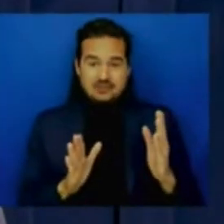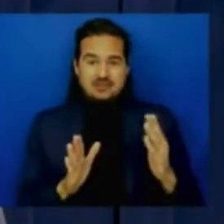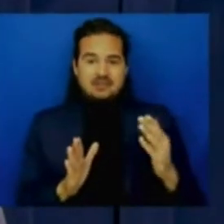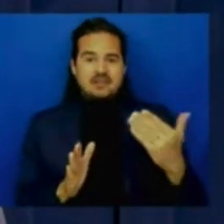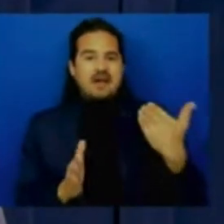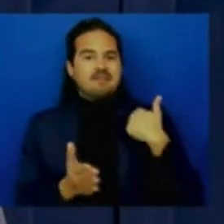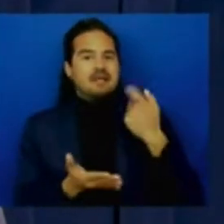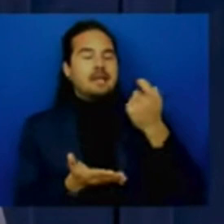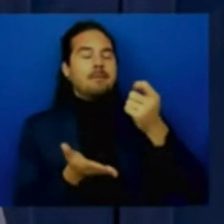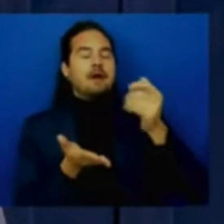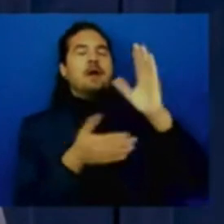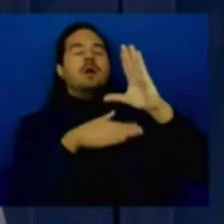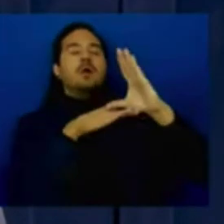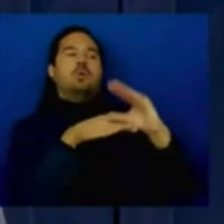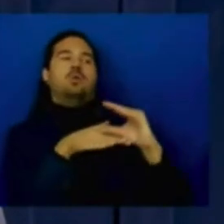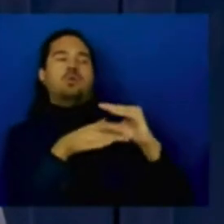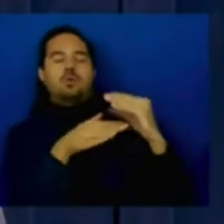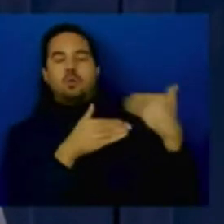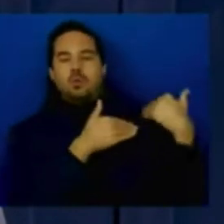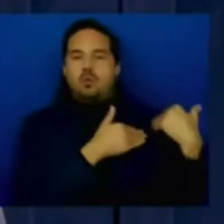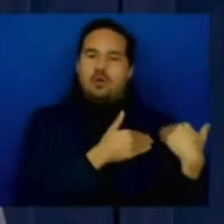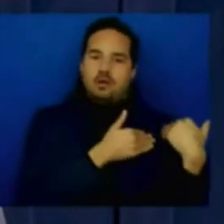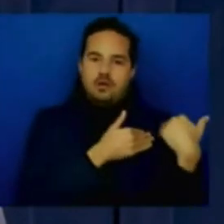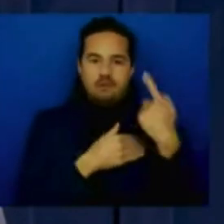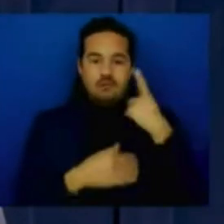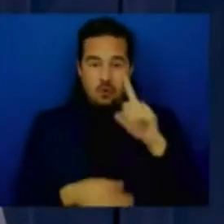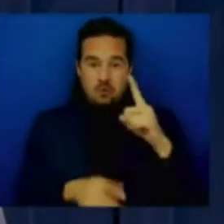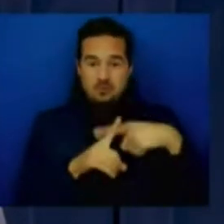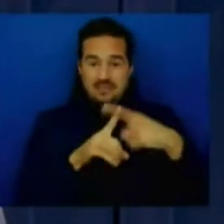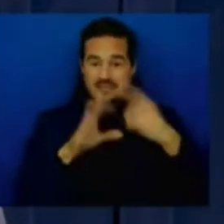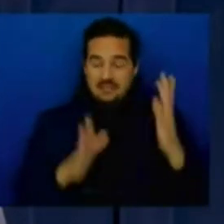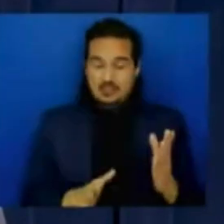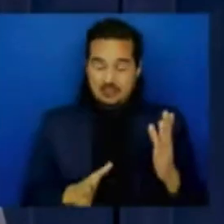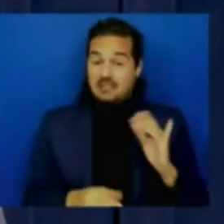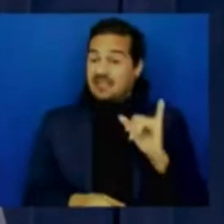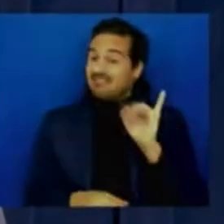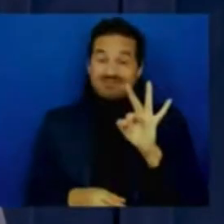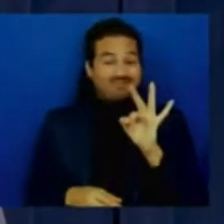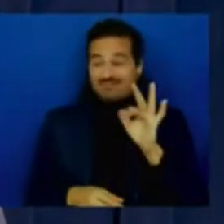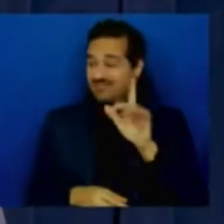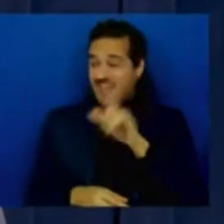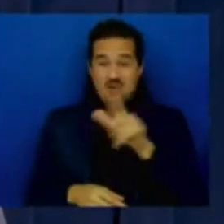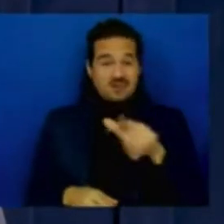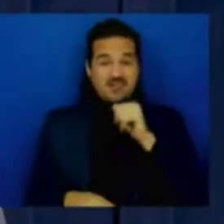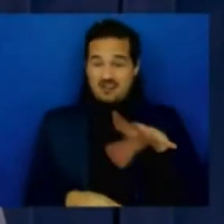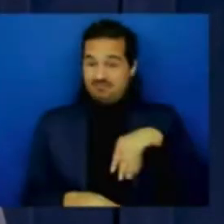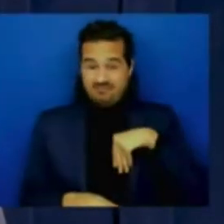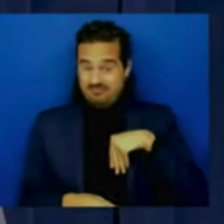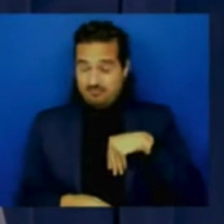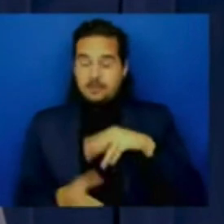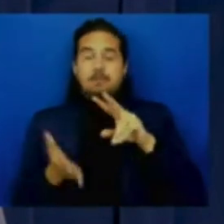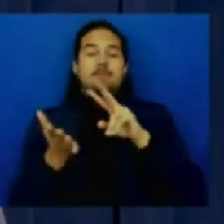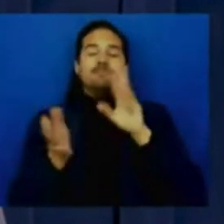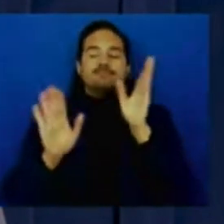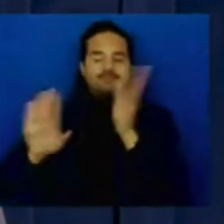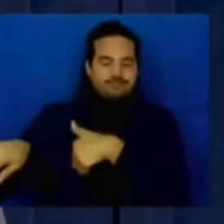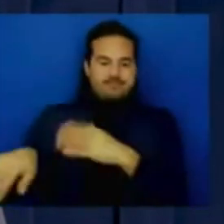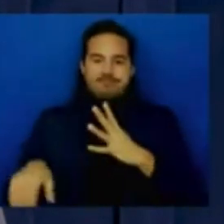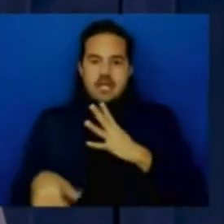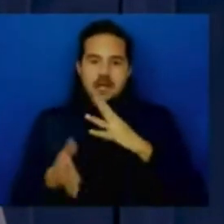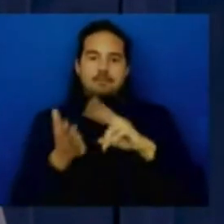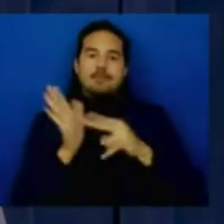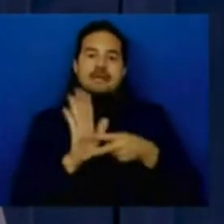percent on the back rent have a little utility support by the way profoundly important all of us